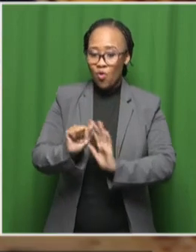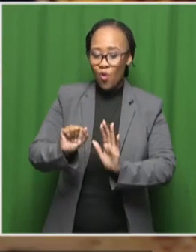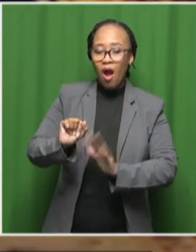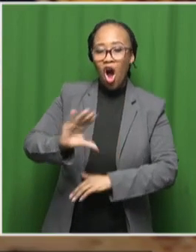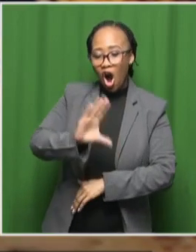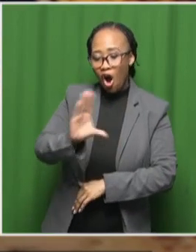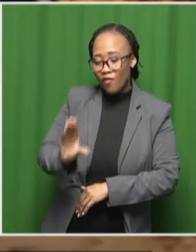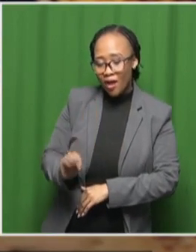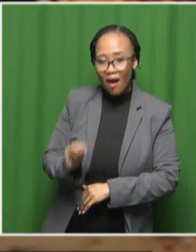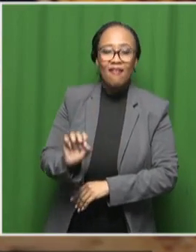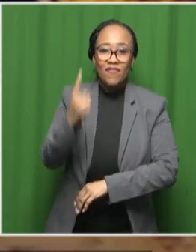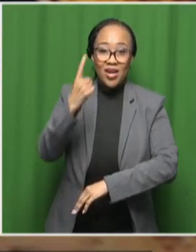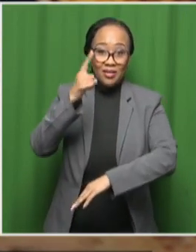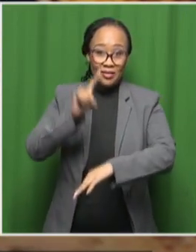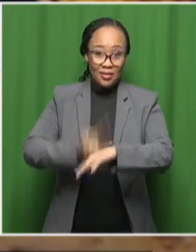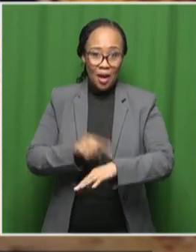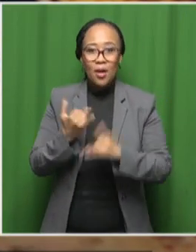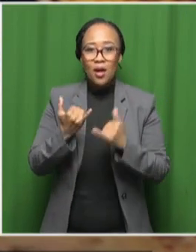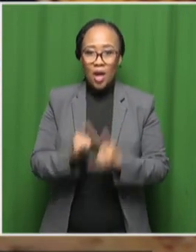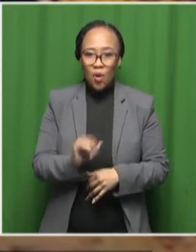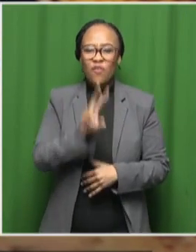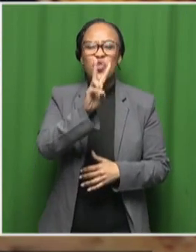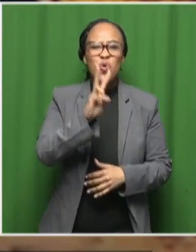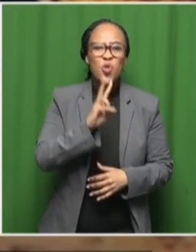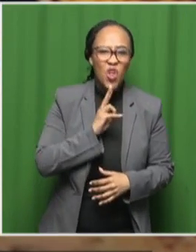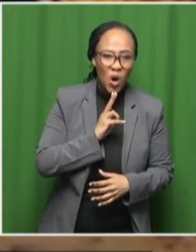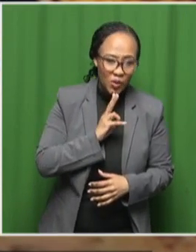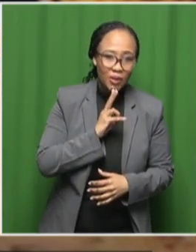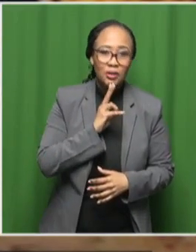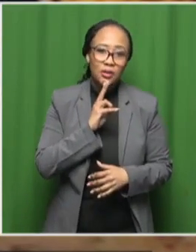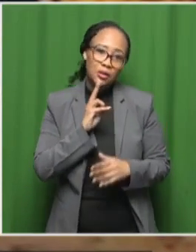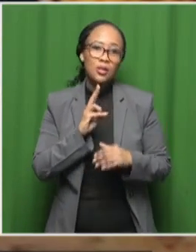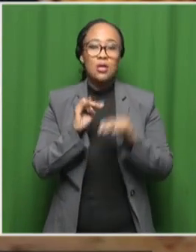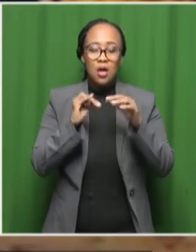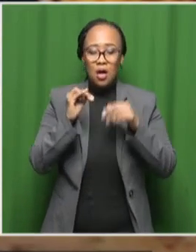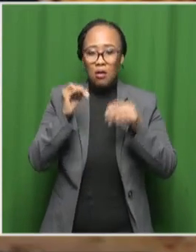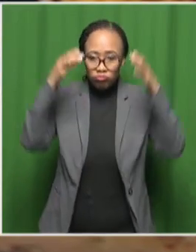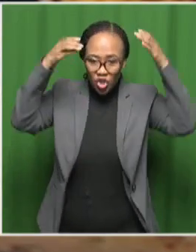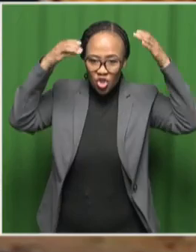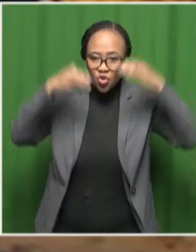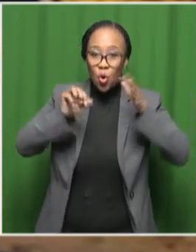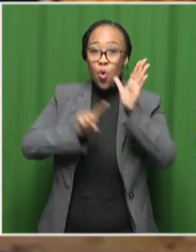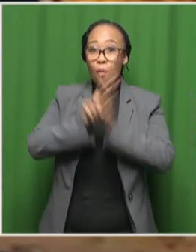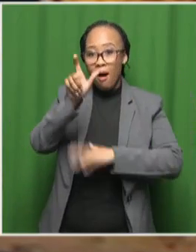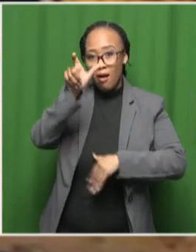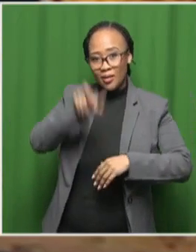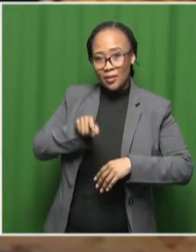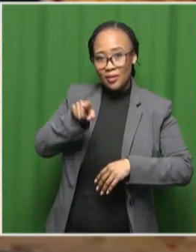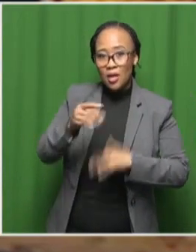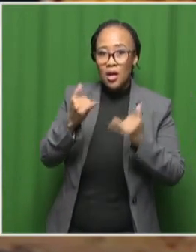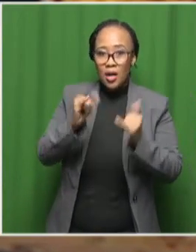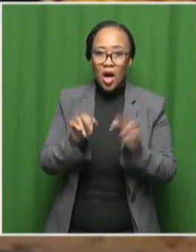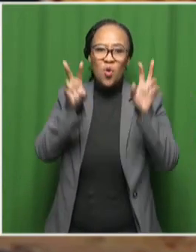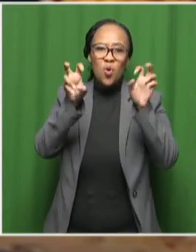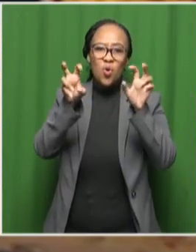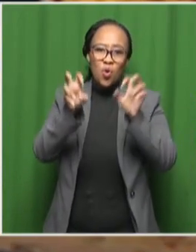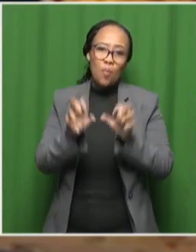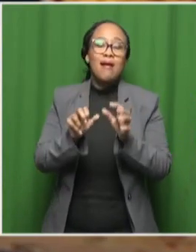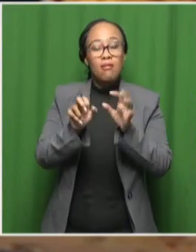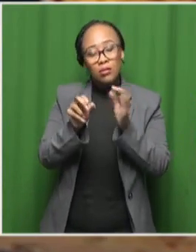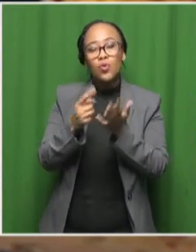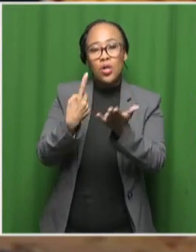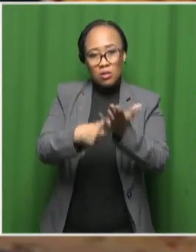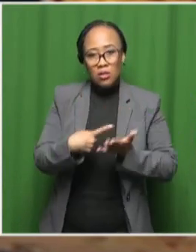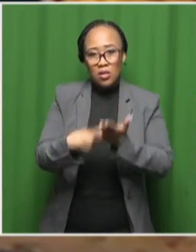has brought together over 2,000 astronomers from around the world they will discuss key topics in the field of astronomy over the next two